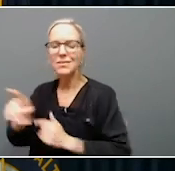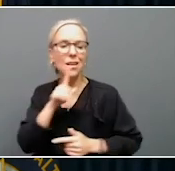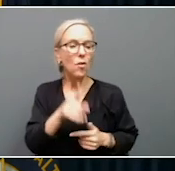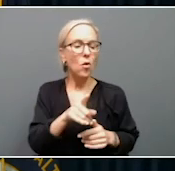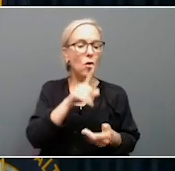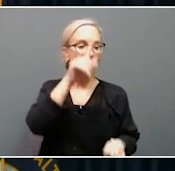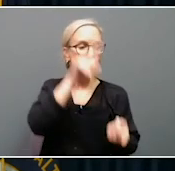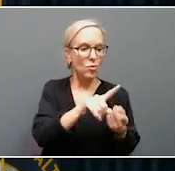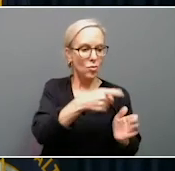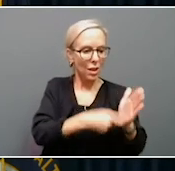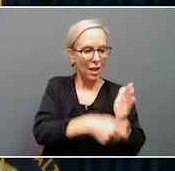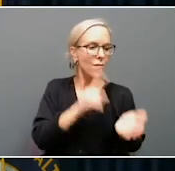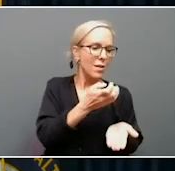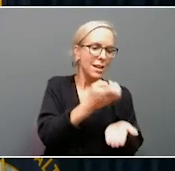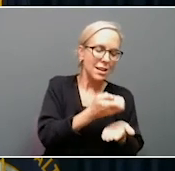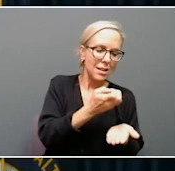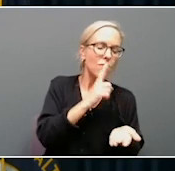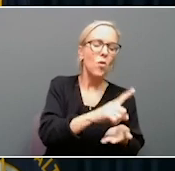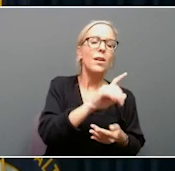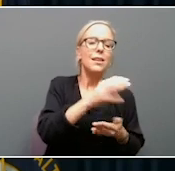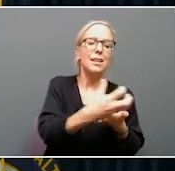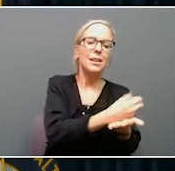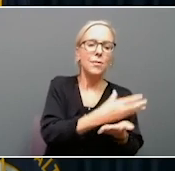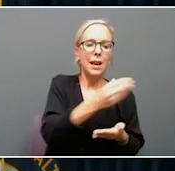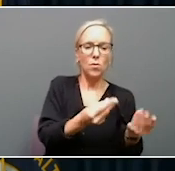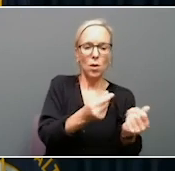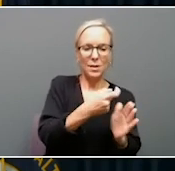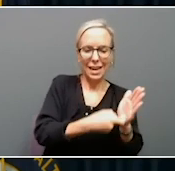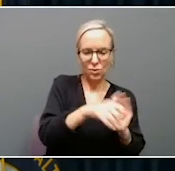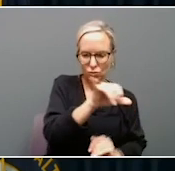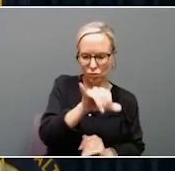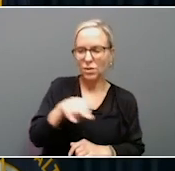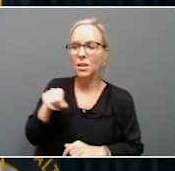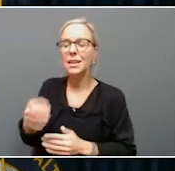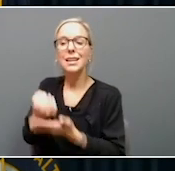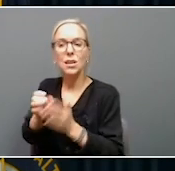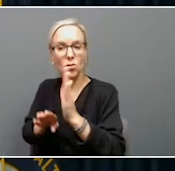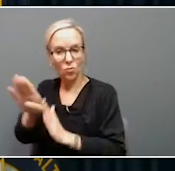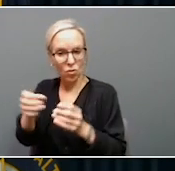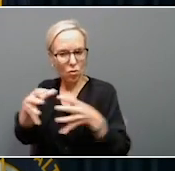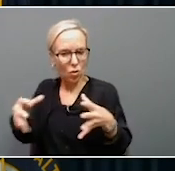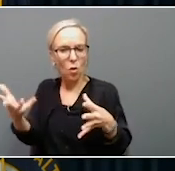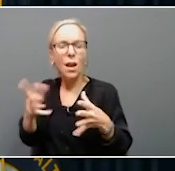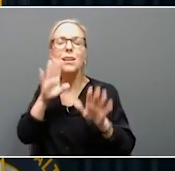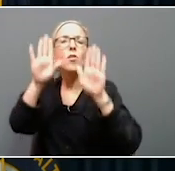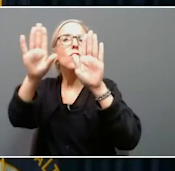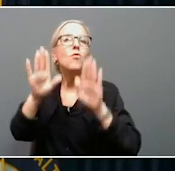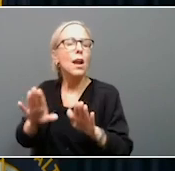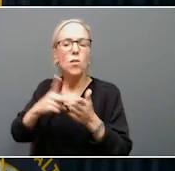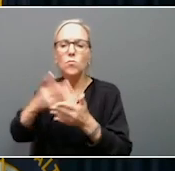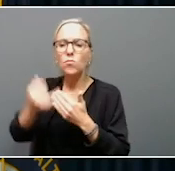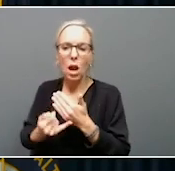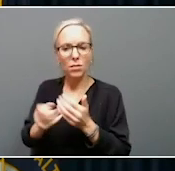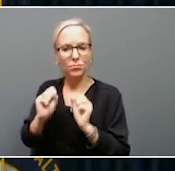for our families. Kentucky's economy continues to grow. And this week, we have several great economic development projects to highlight.